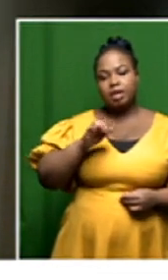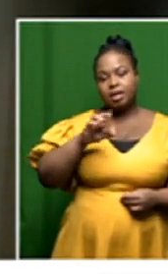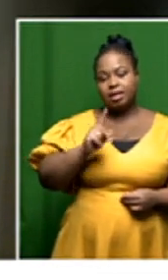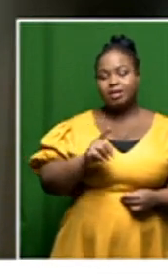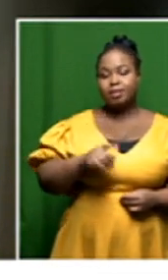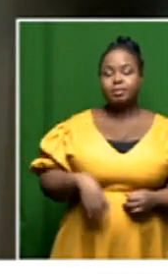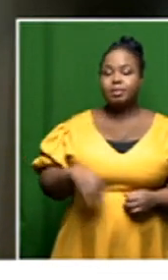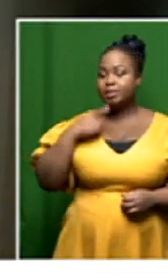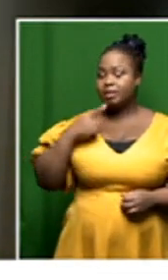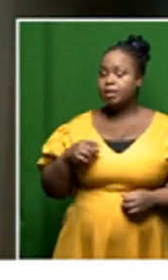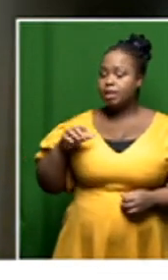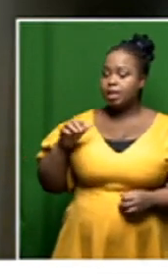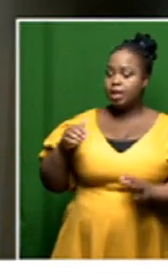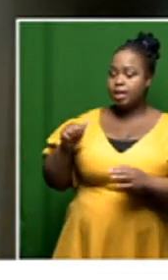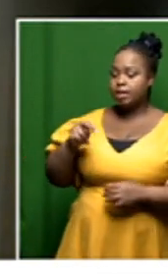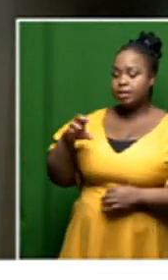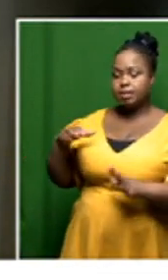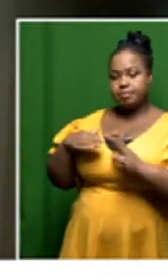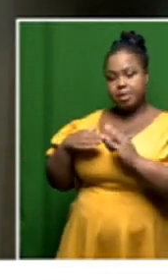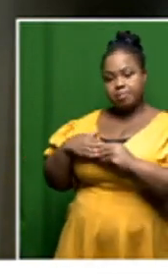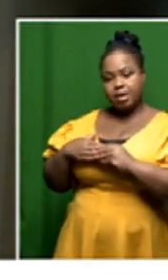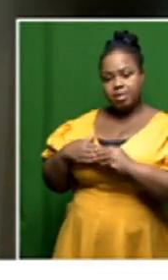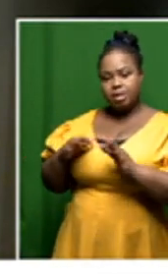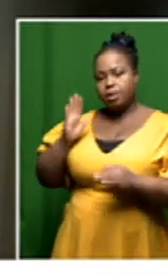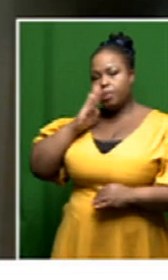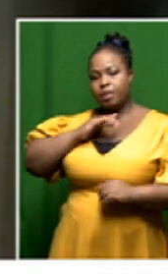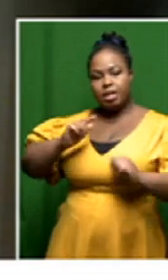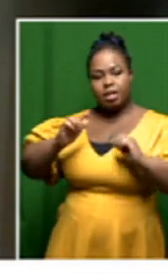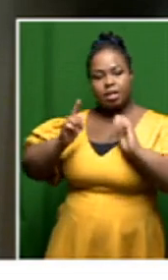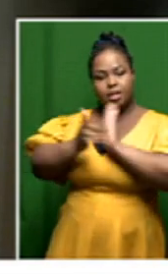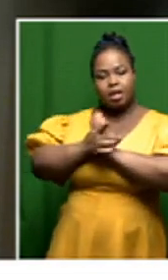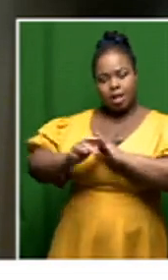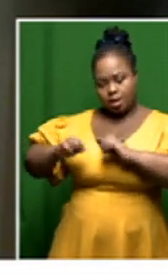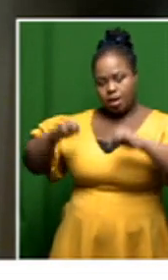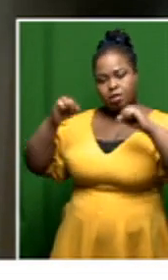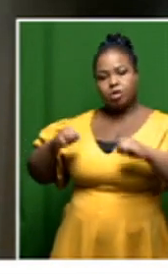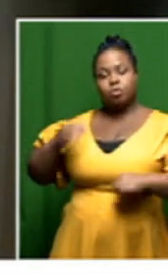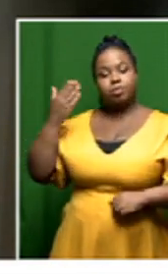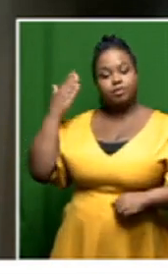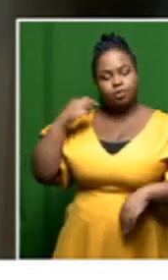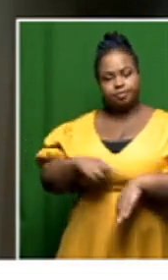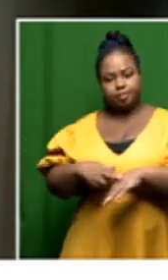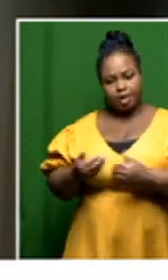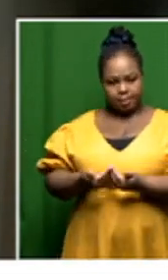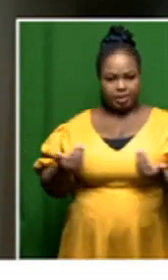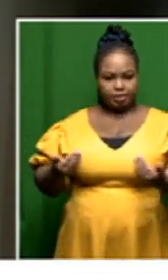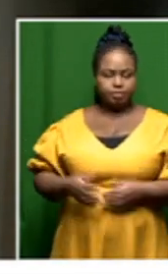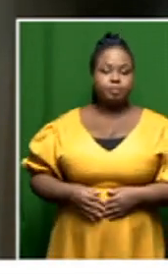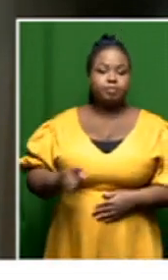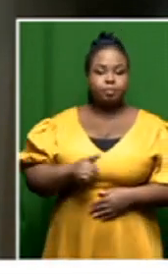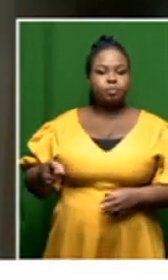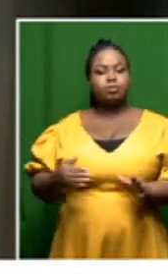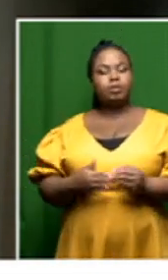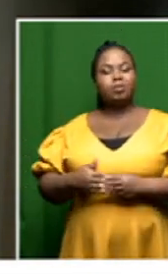of the anc got into illegal deals with with with former apartheid operatives right and those